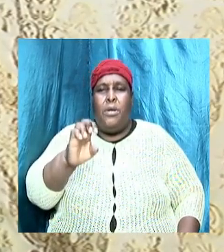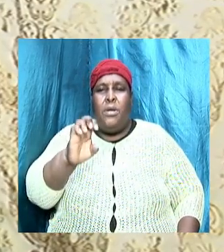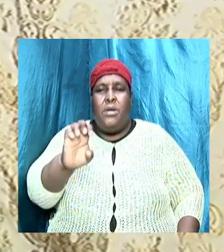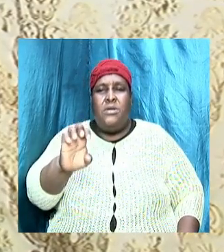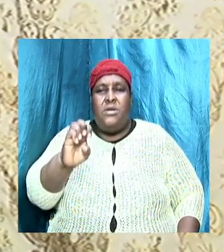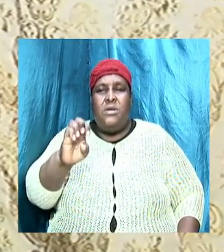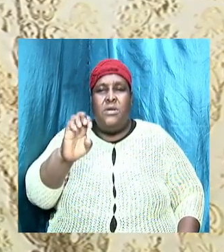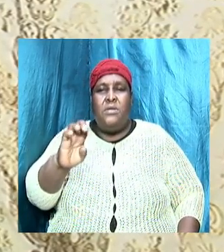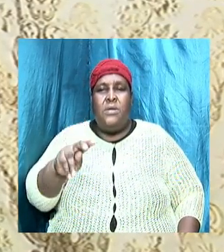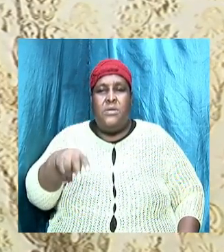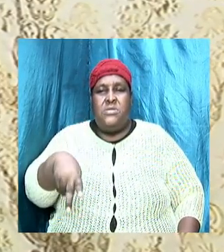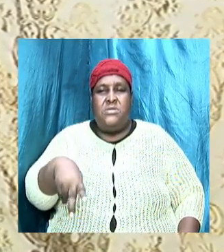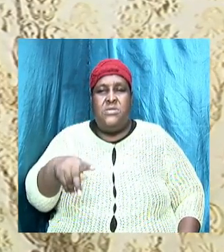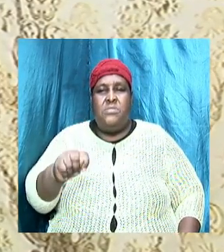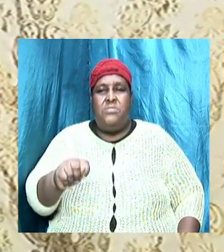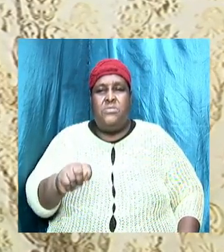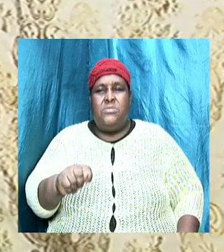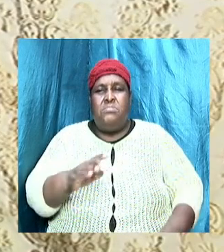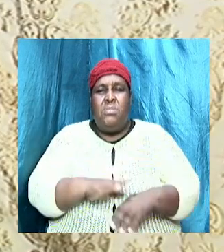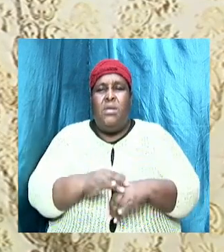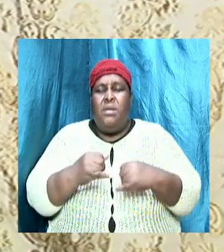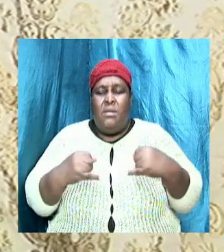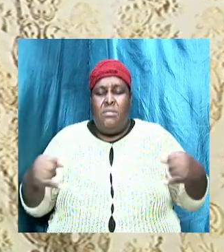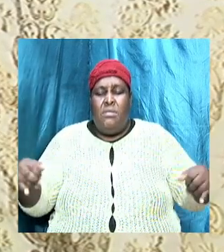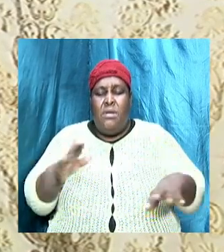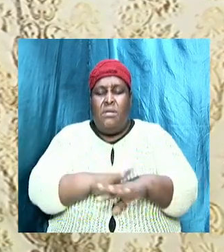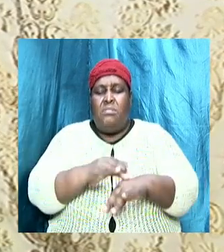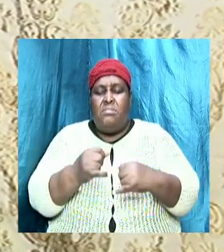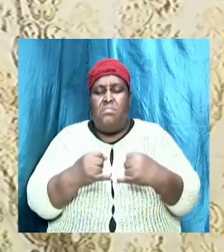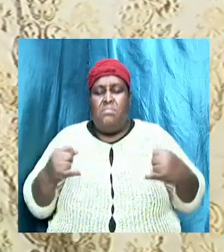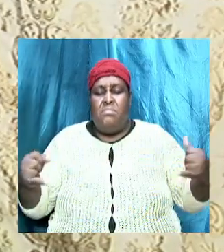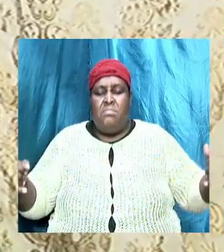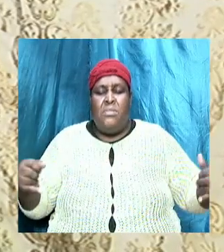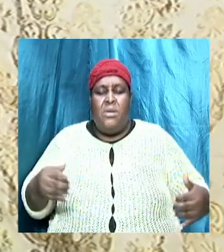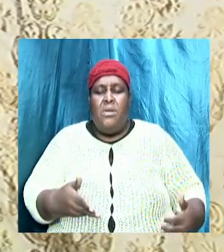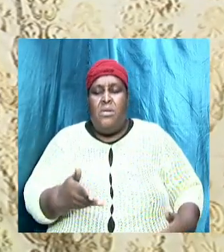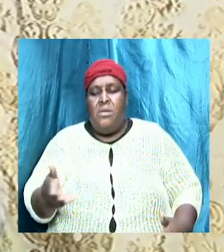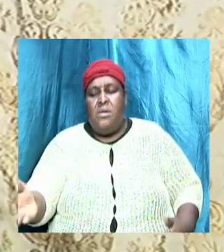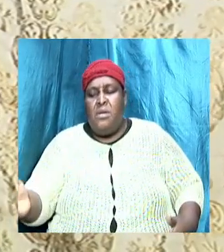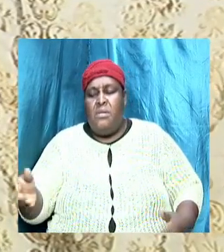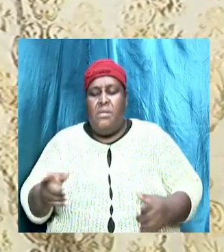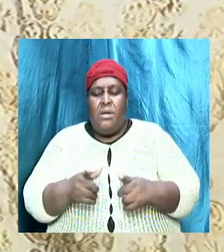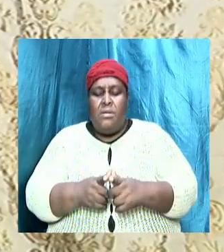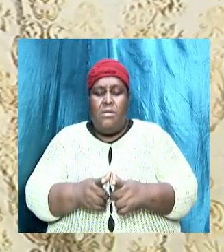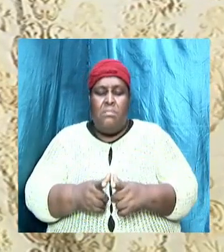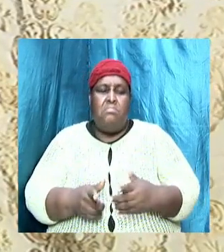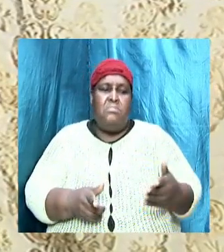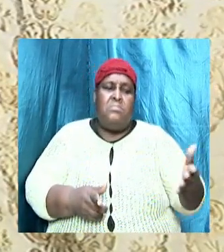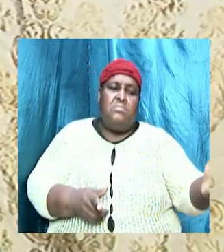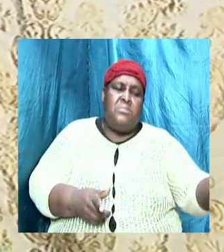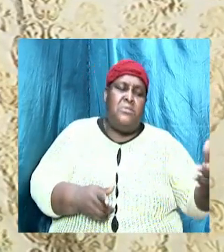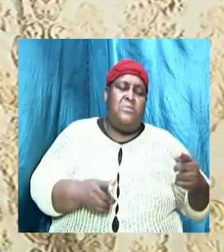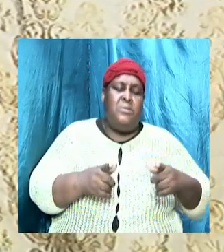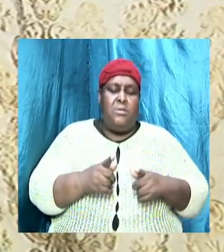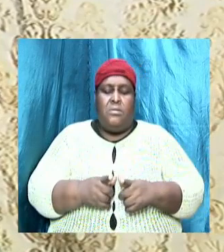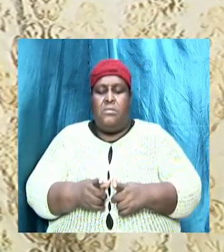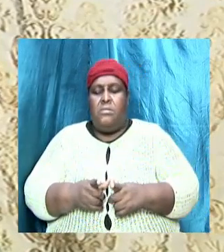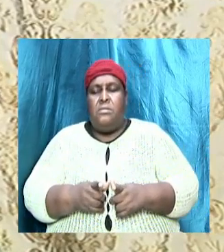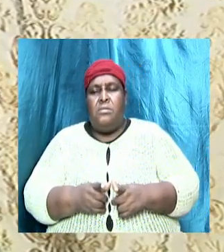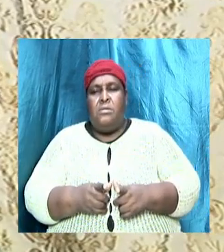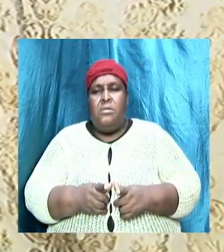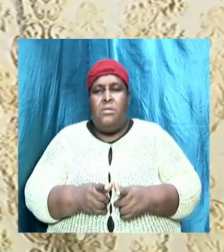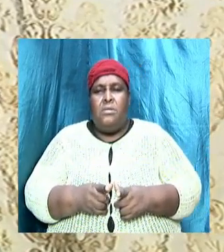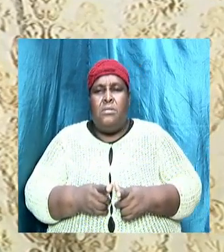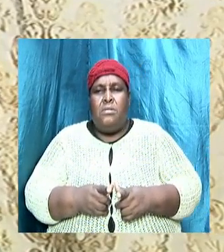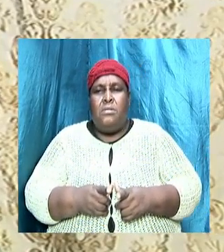Line upon line, line upon line, here a little and there a little. So the Bible is saying to